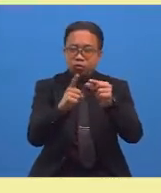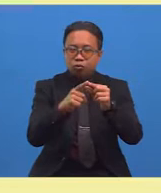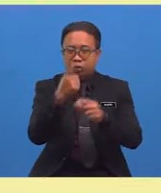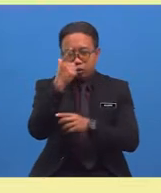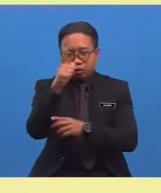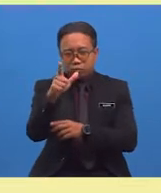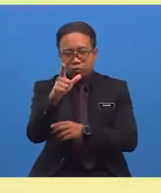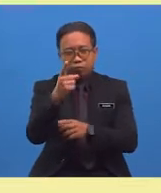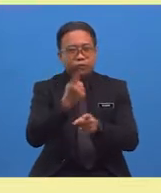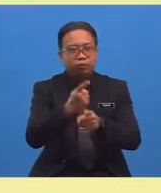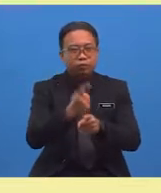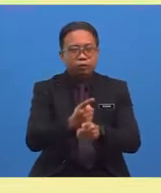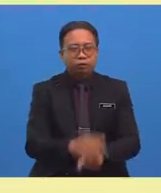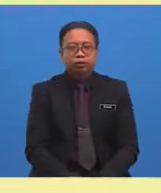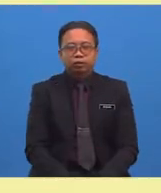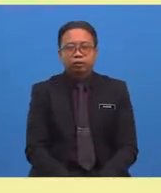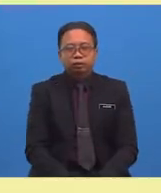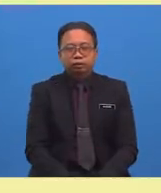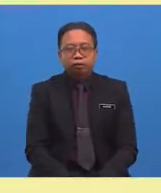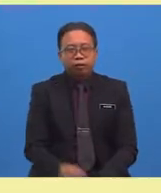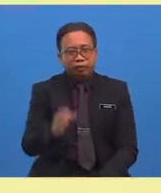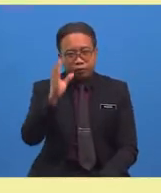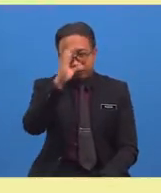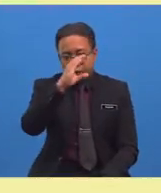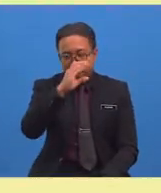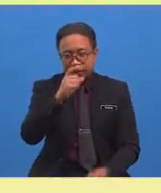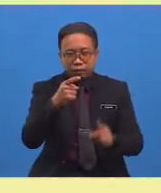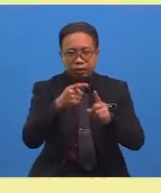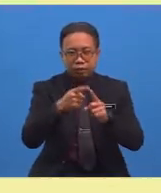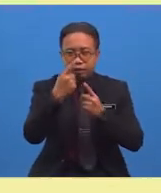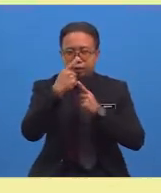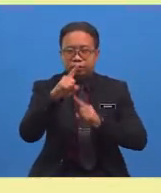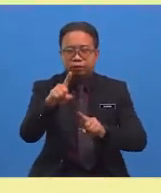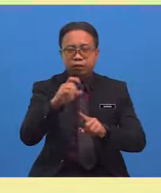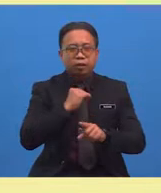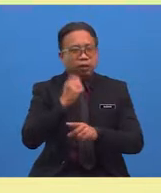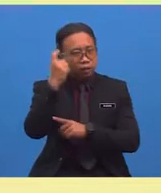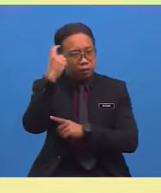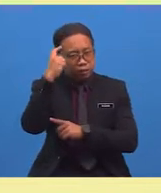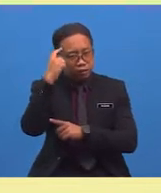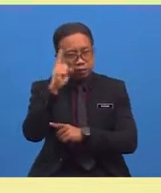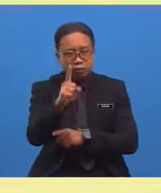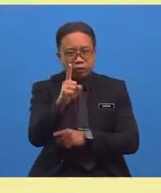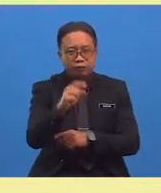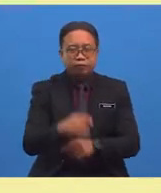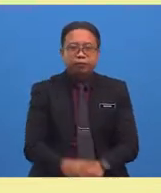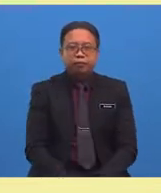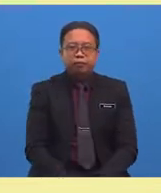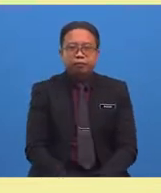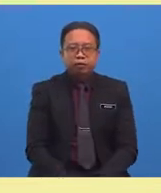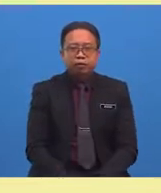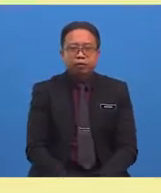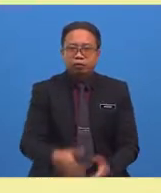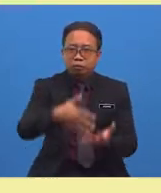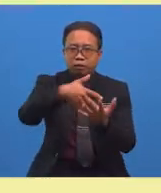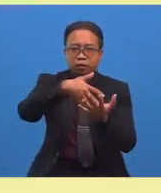Did you find an answer? I think I found one. Weak. The opposite of strong